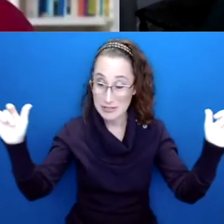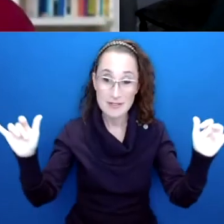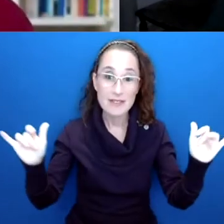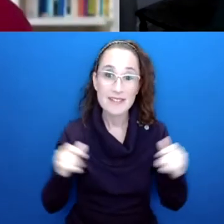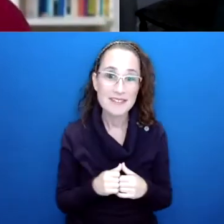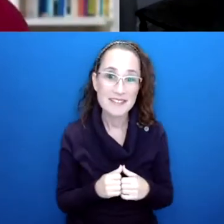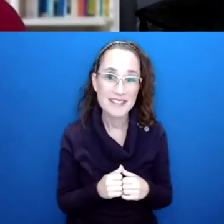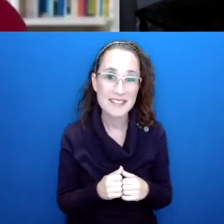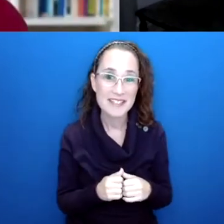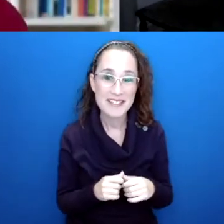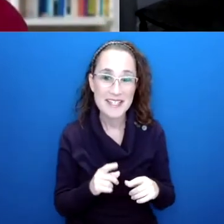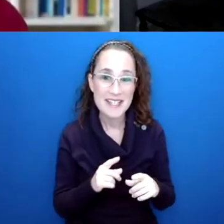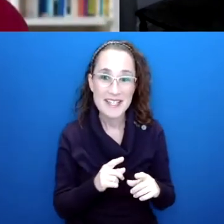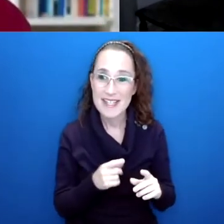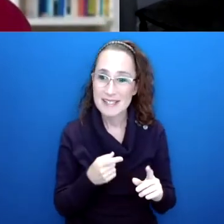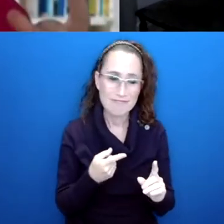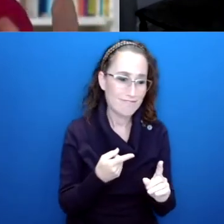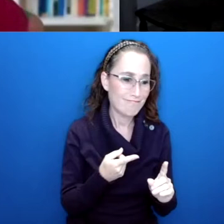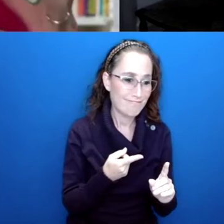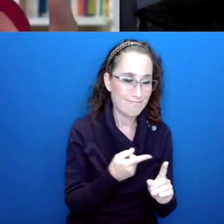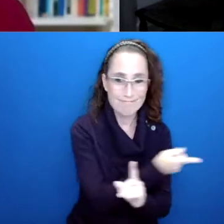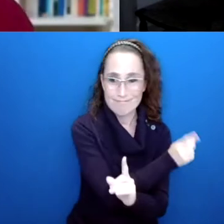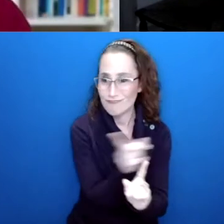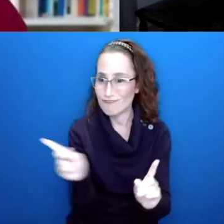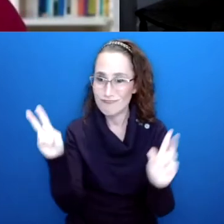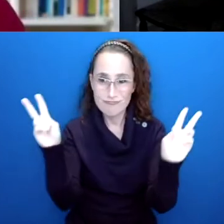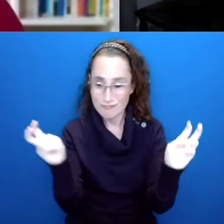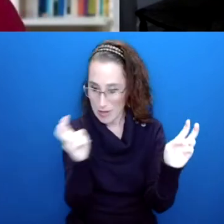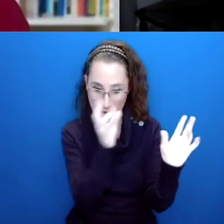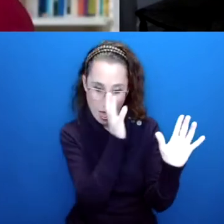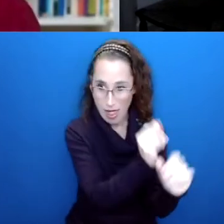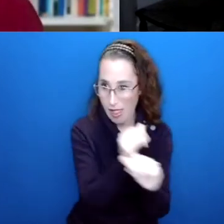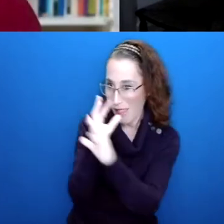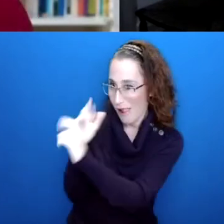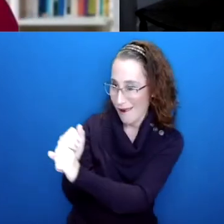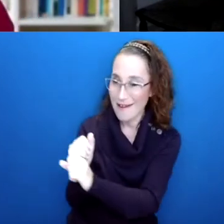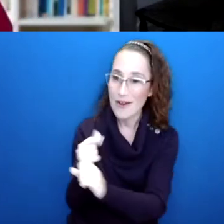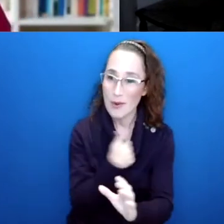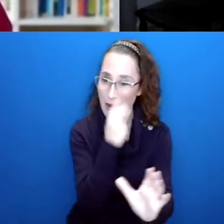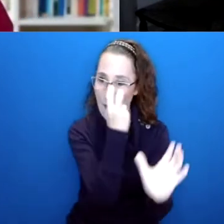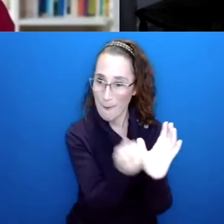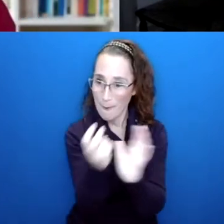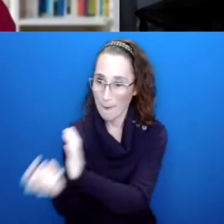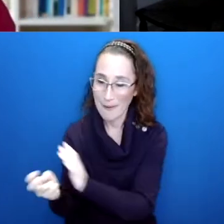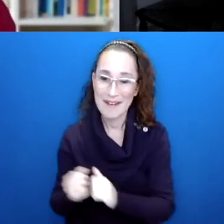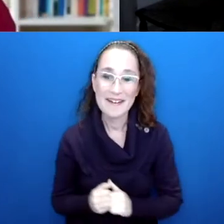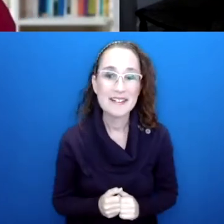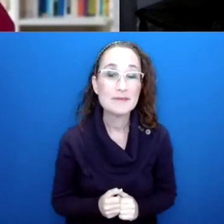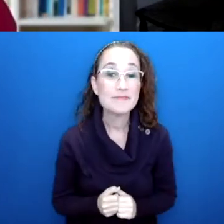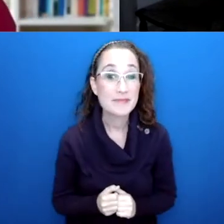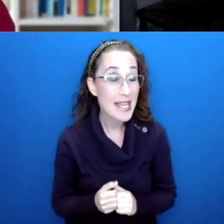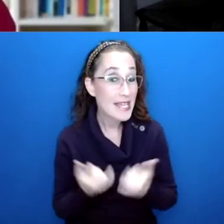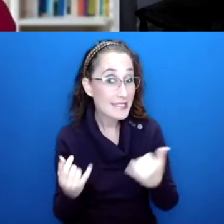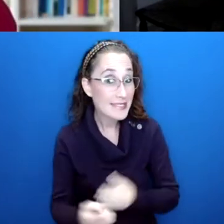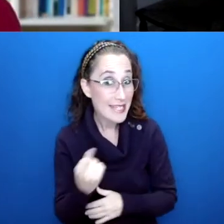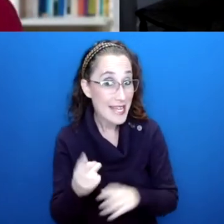on to these seemingly disparate topics and kind of pull us into those worlds. Of course, the topic for